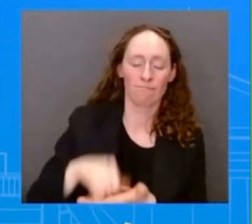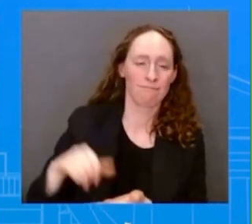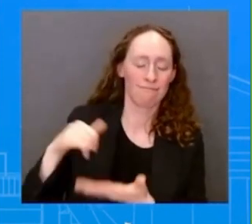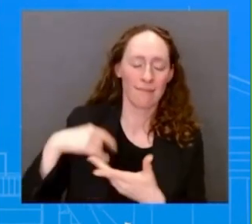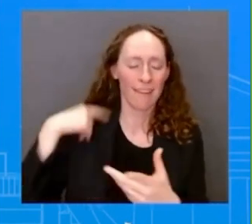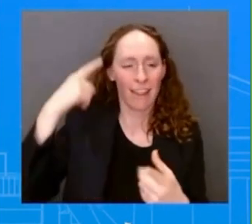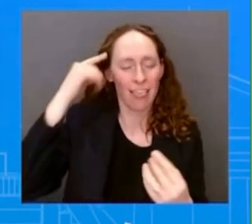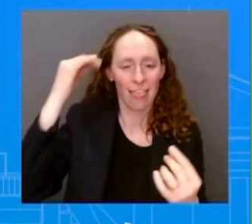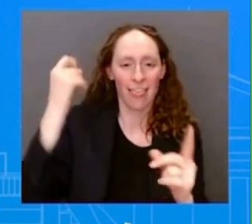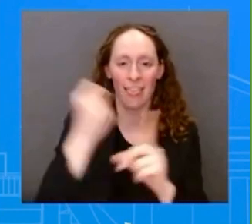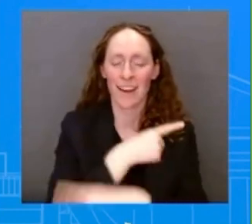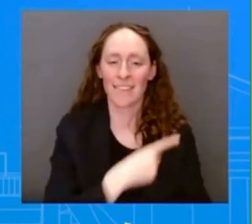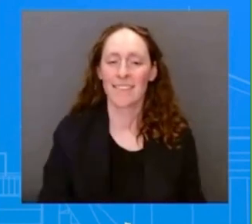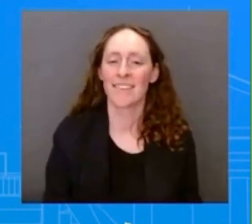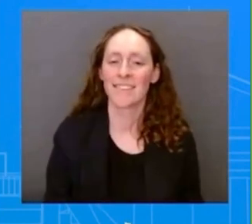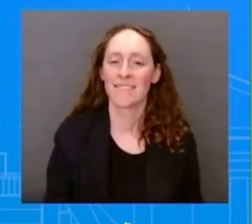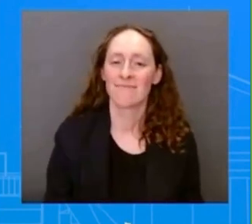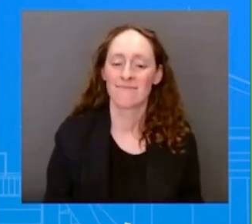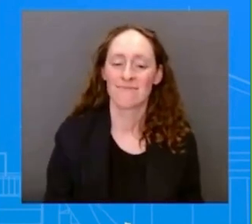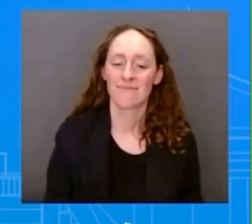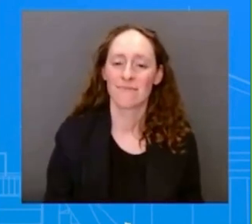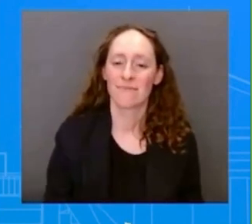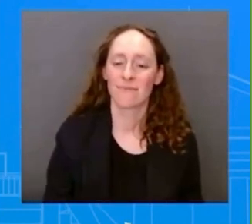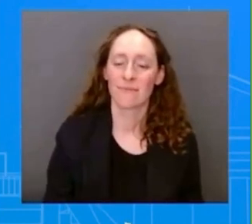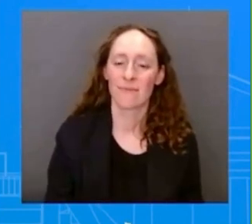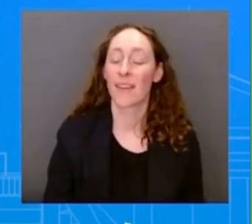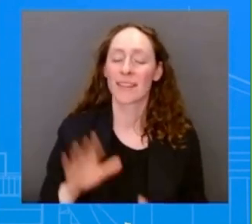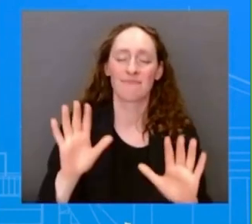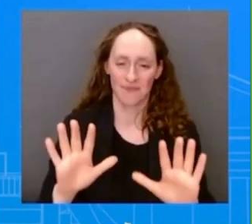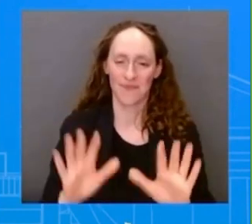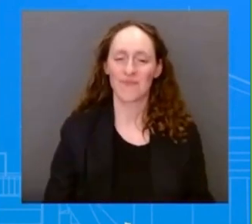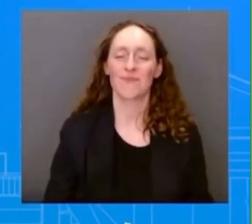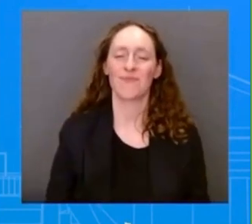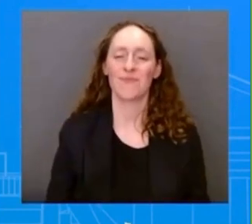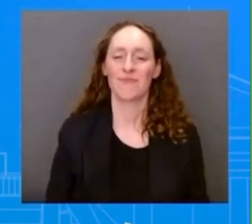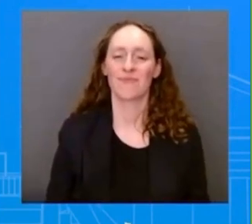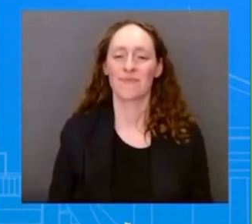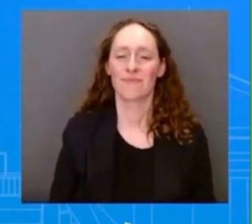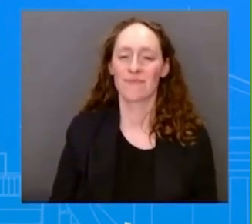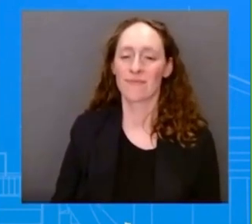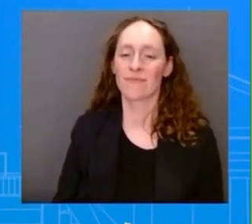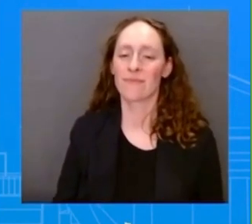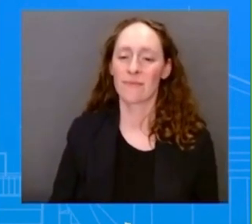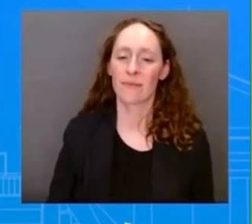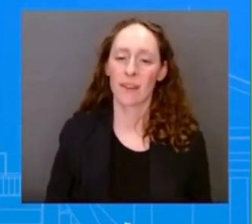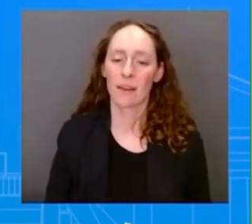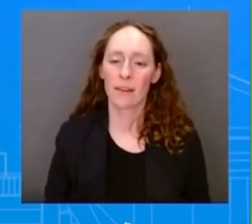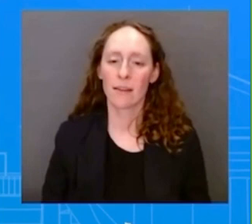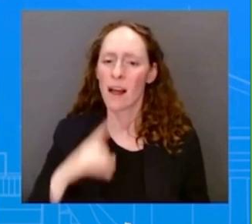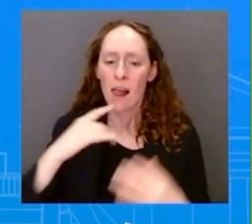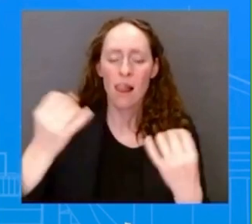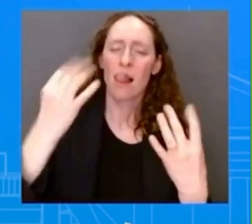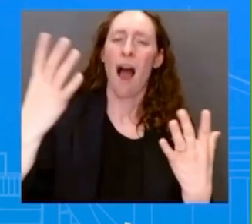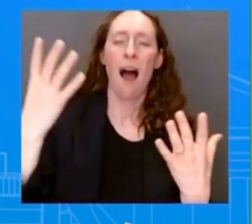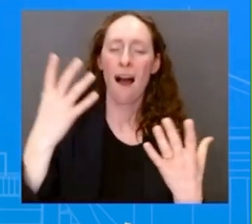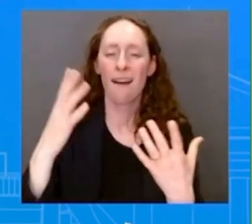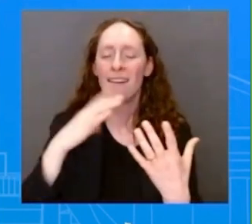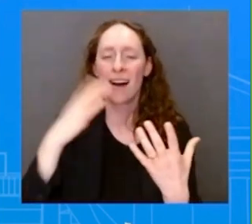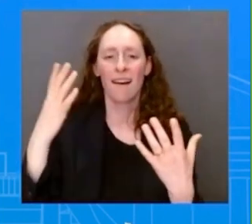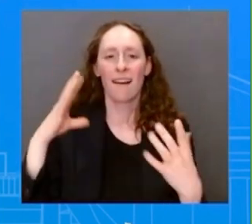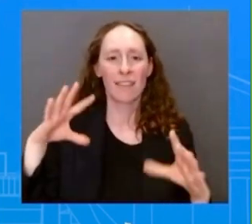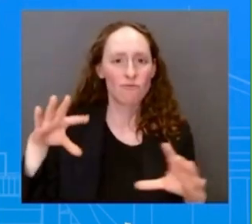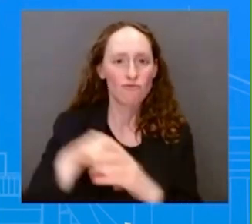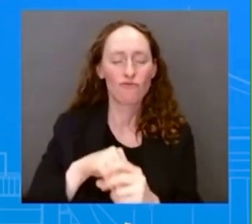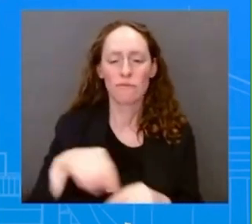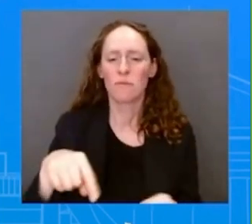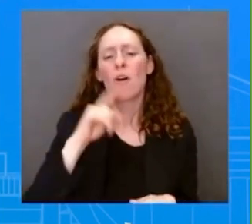There's a lot that goes into this. And so it really is about making progress towards strengthening democracies around the world. And